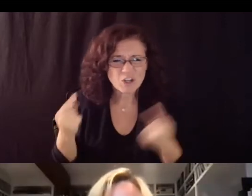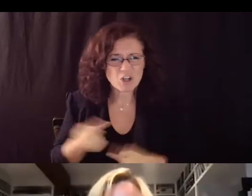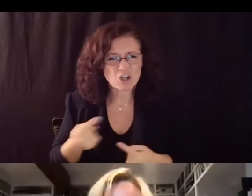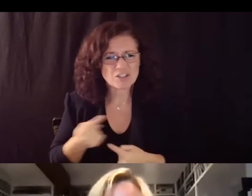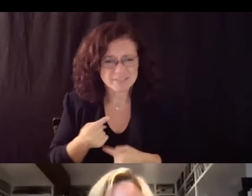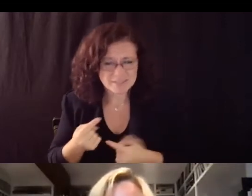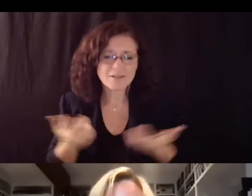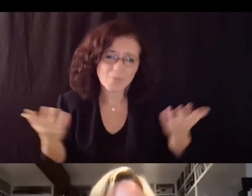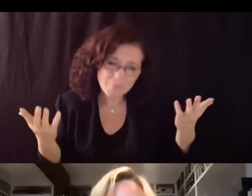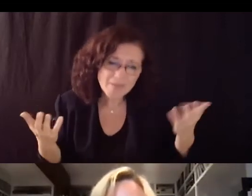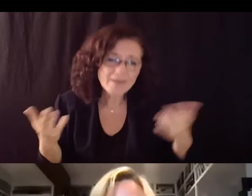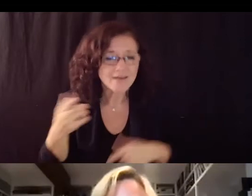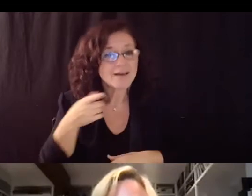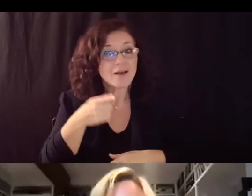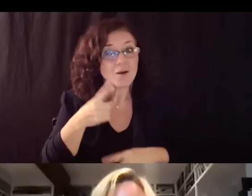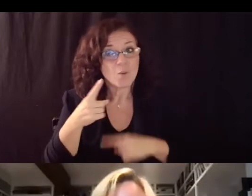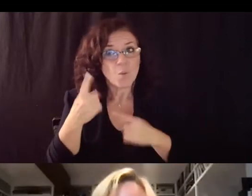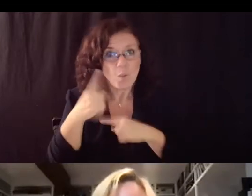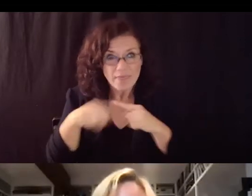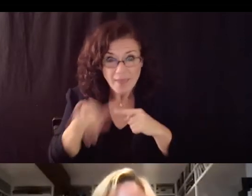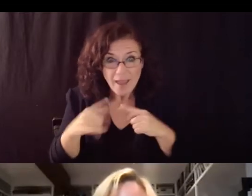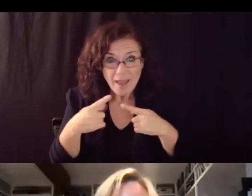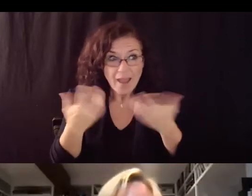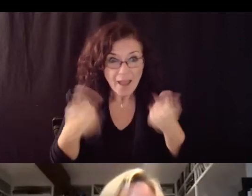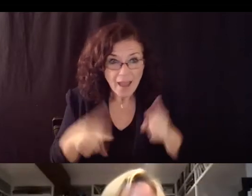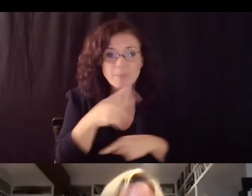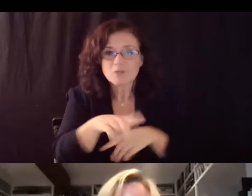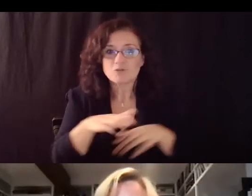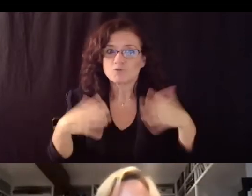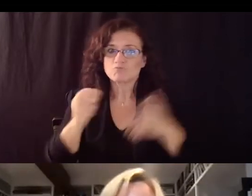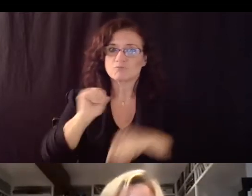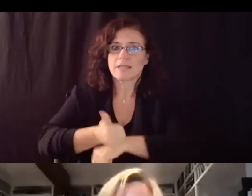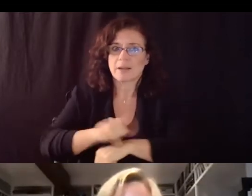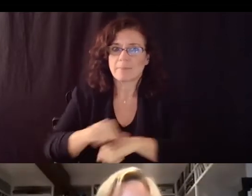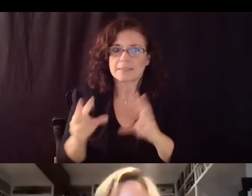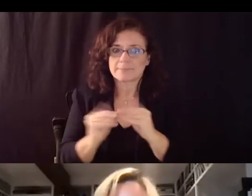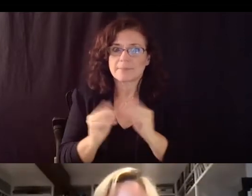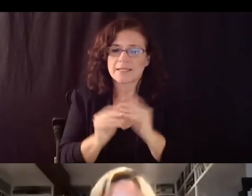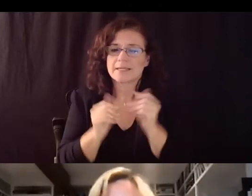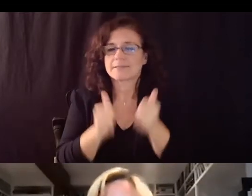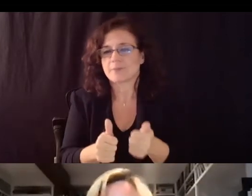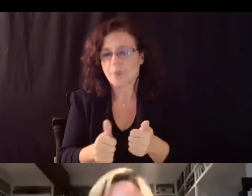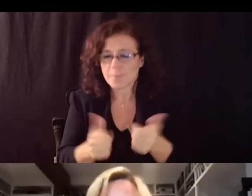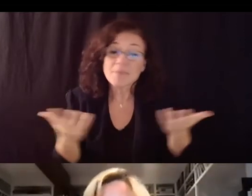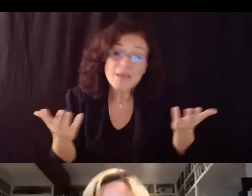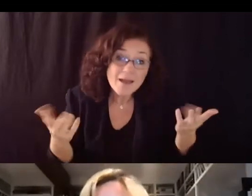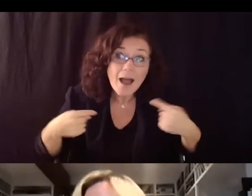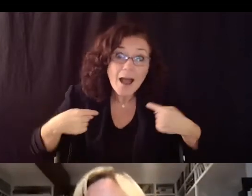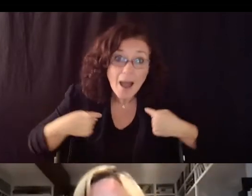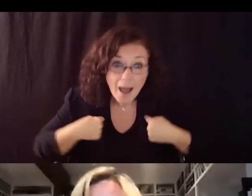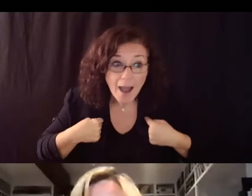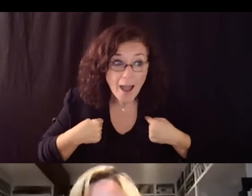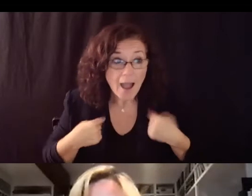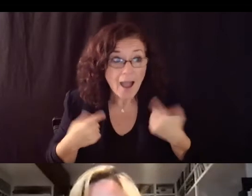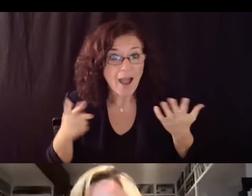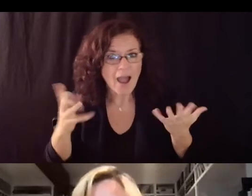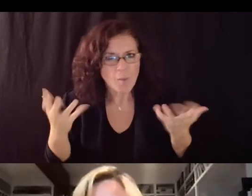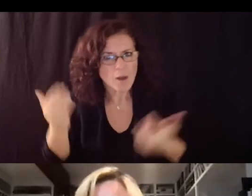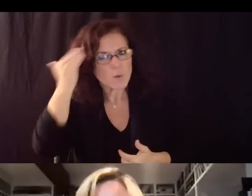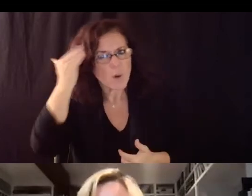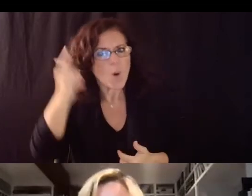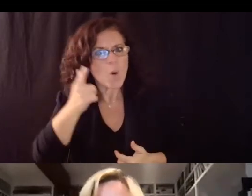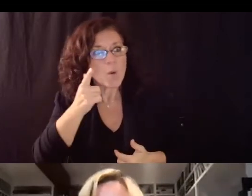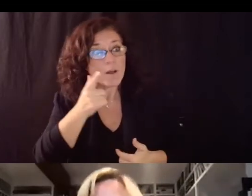great transparency there but i as a board member would like to know that the stakeholders have been consulted prior so that's my preference